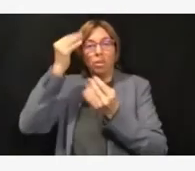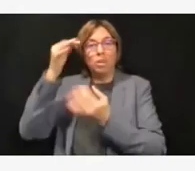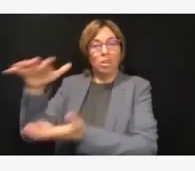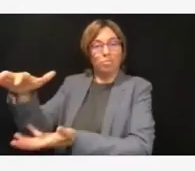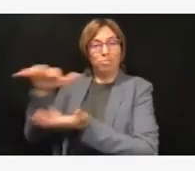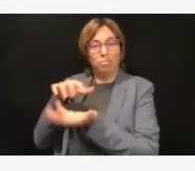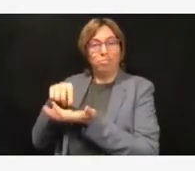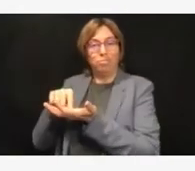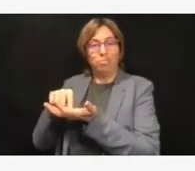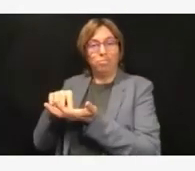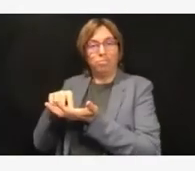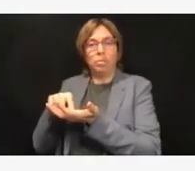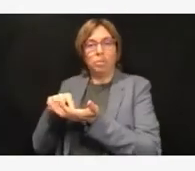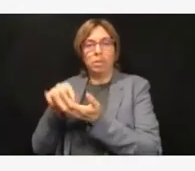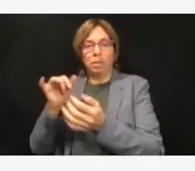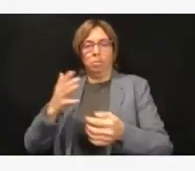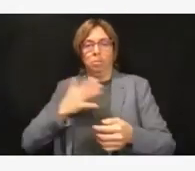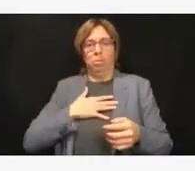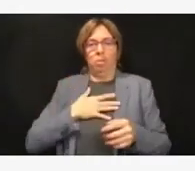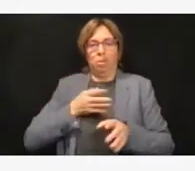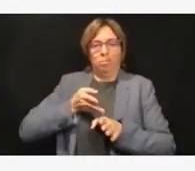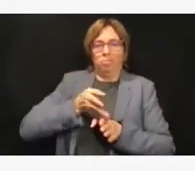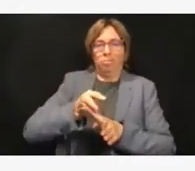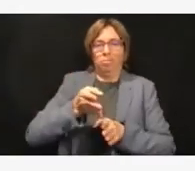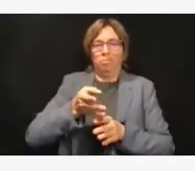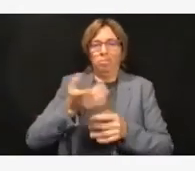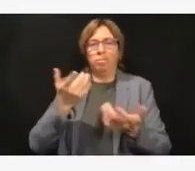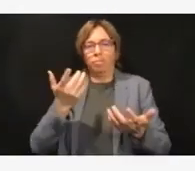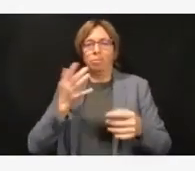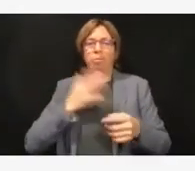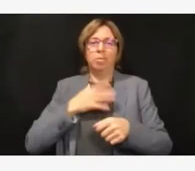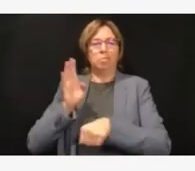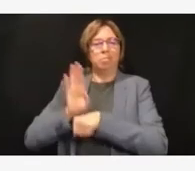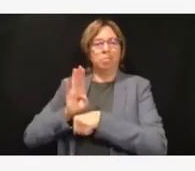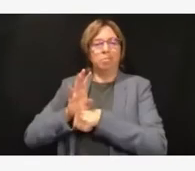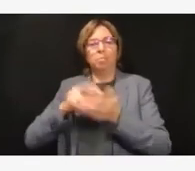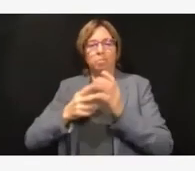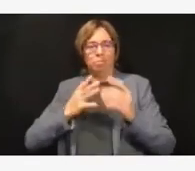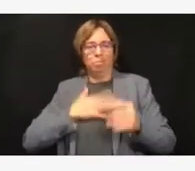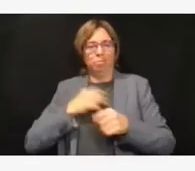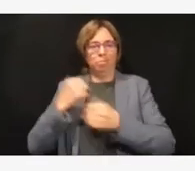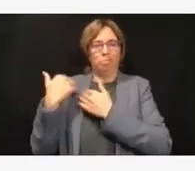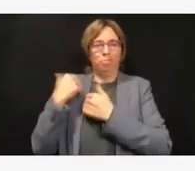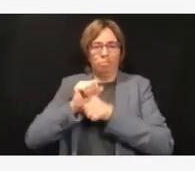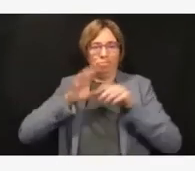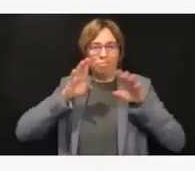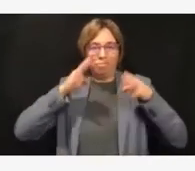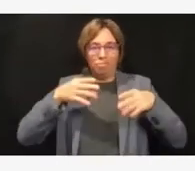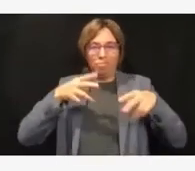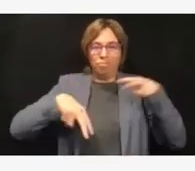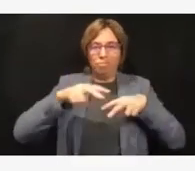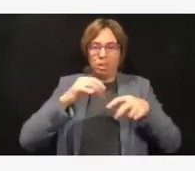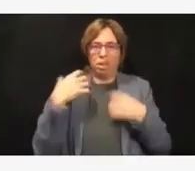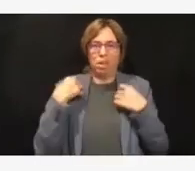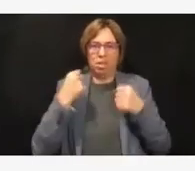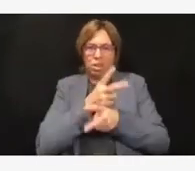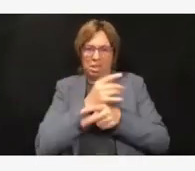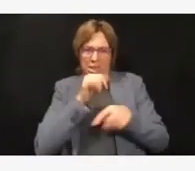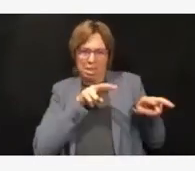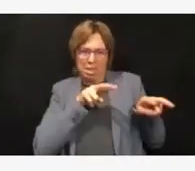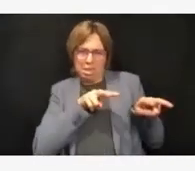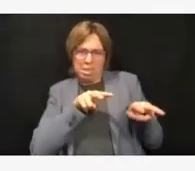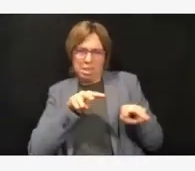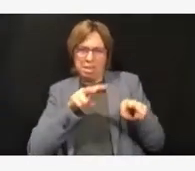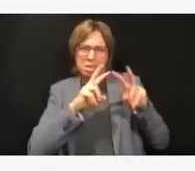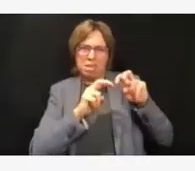that means, you know, travel policies, and mask policies, and meeting policies, and so on and so forth. And as we